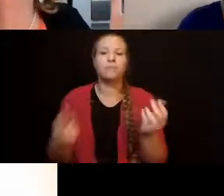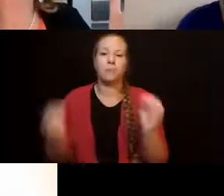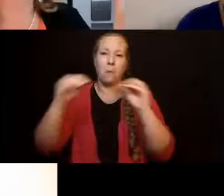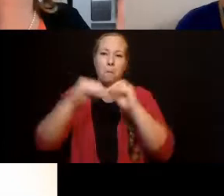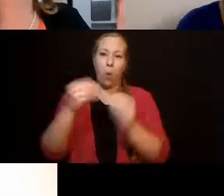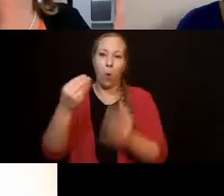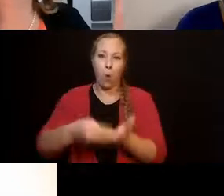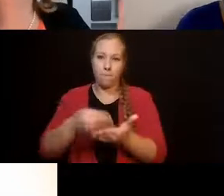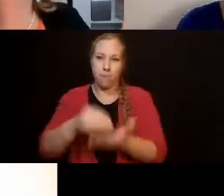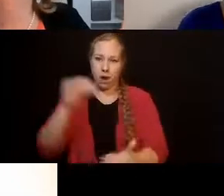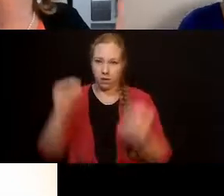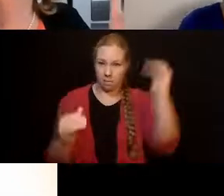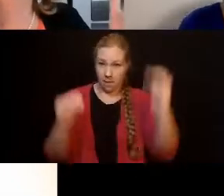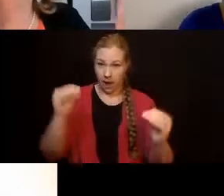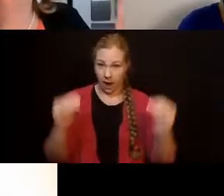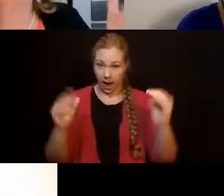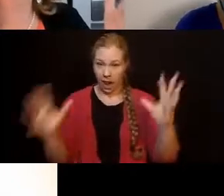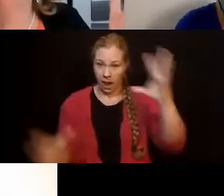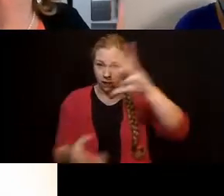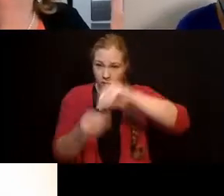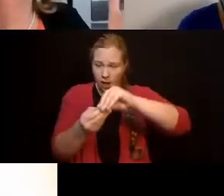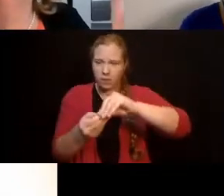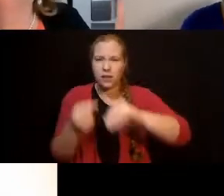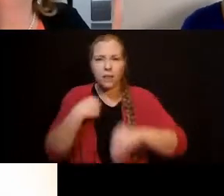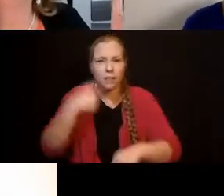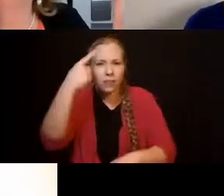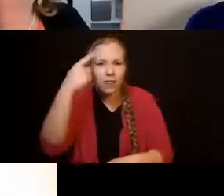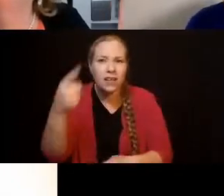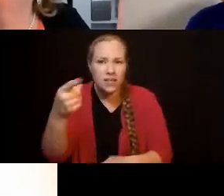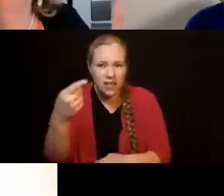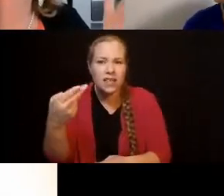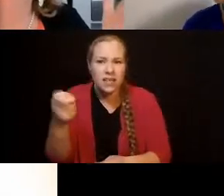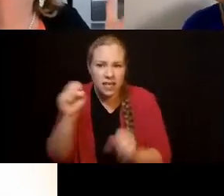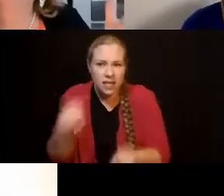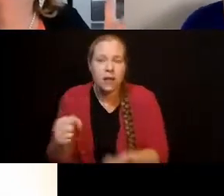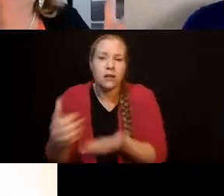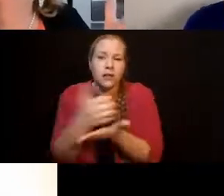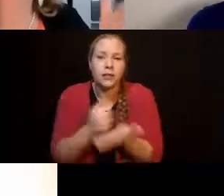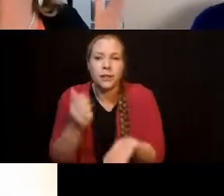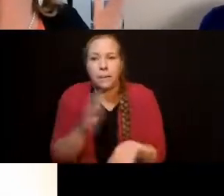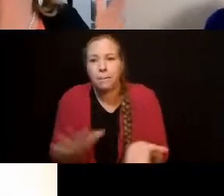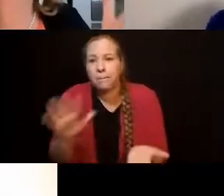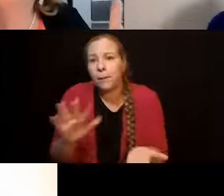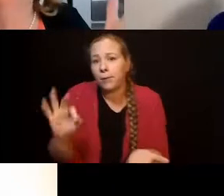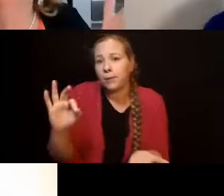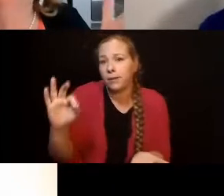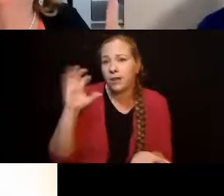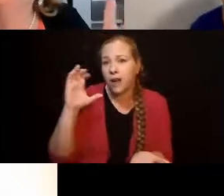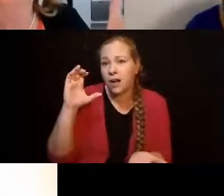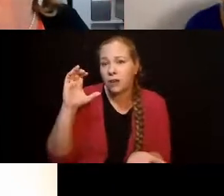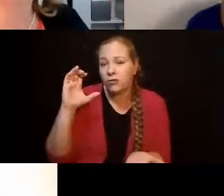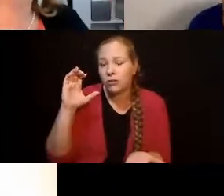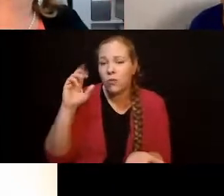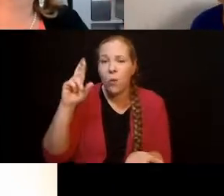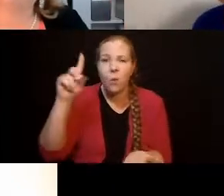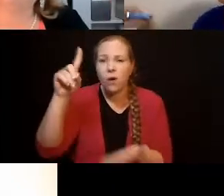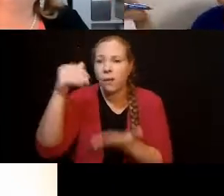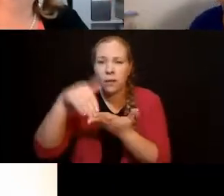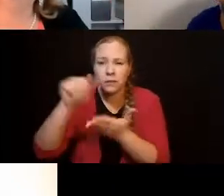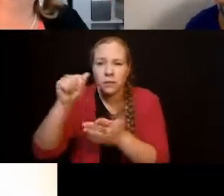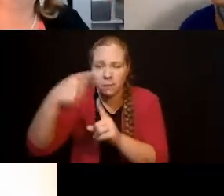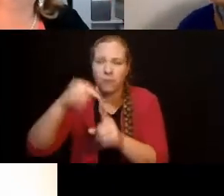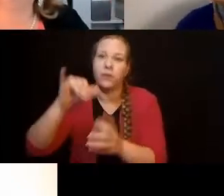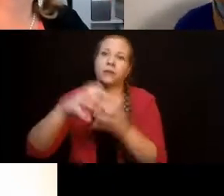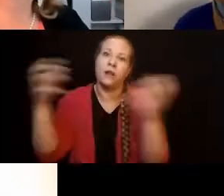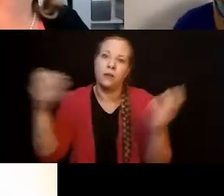between the three, he's getting between $900 or $1,000 a month to live on, which is substantially better than if he was